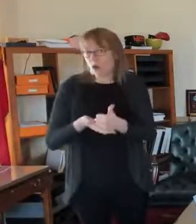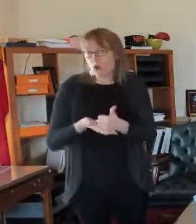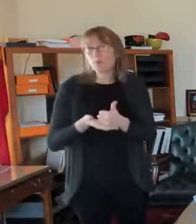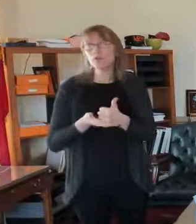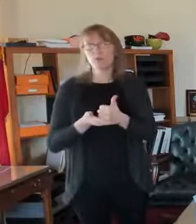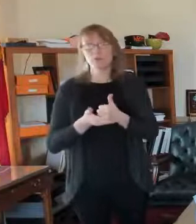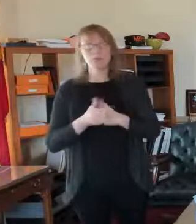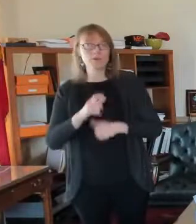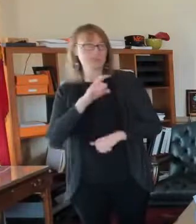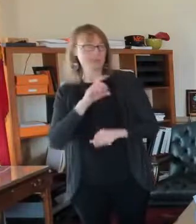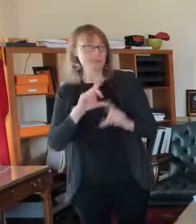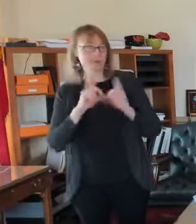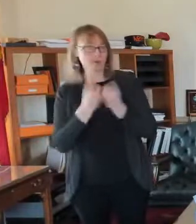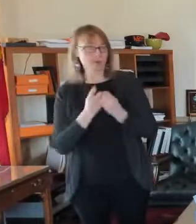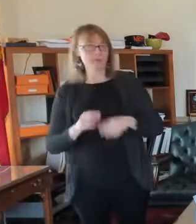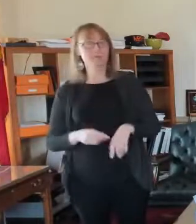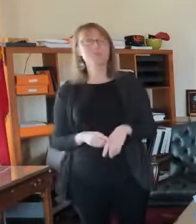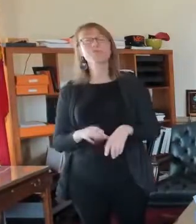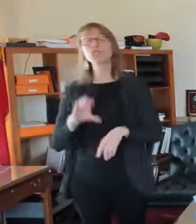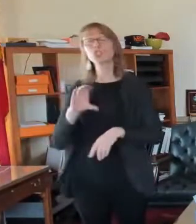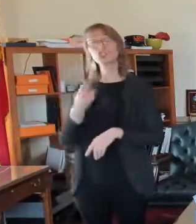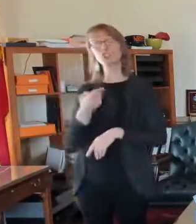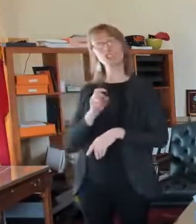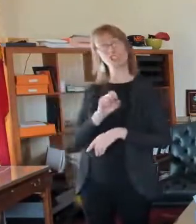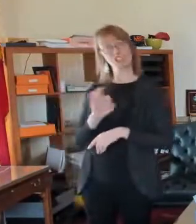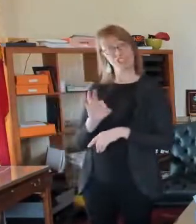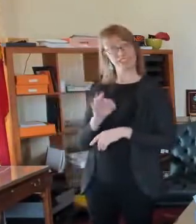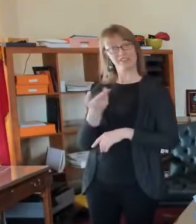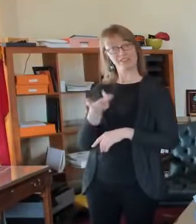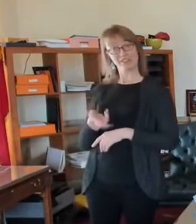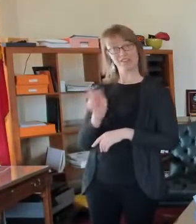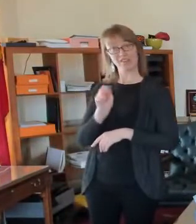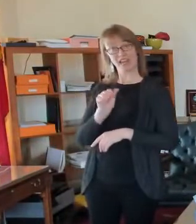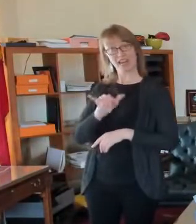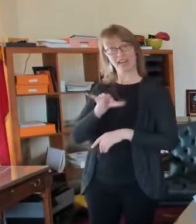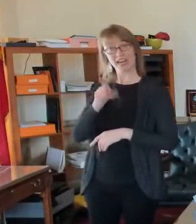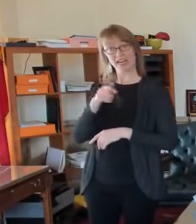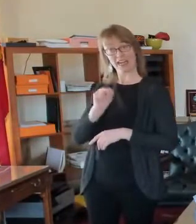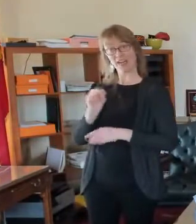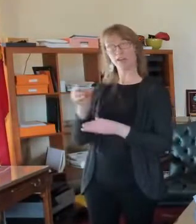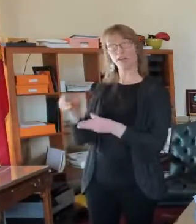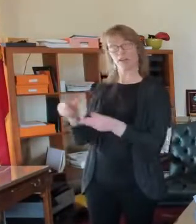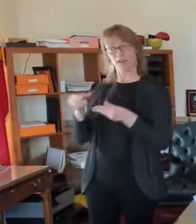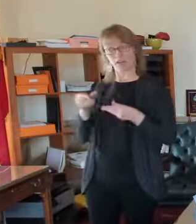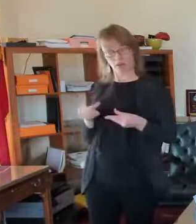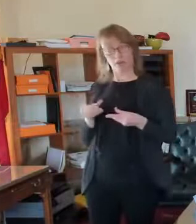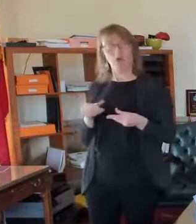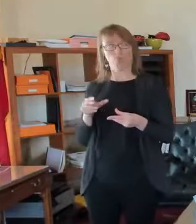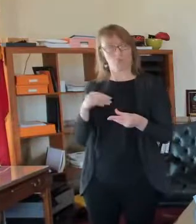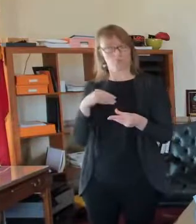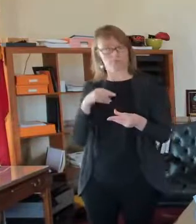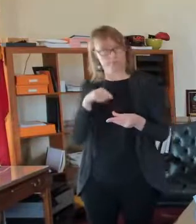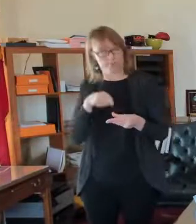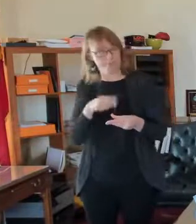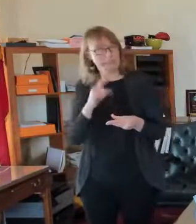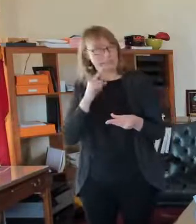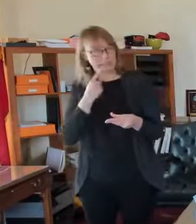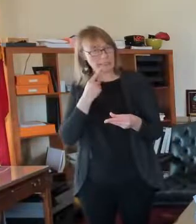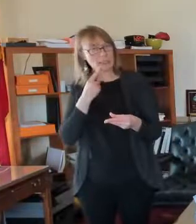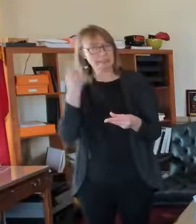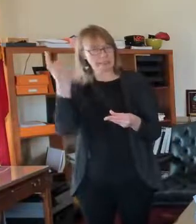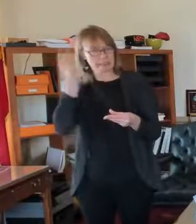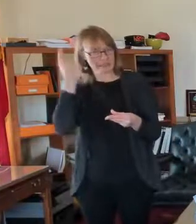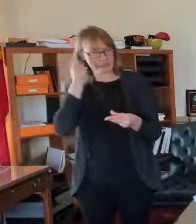chief Hayden has taken this report extremely seriously. He's assigned a group of, uh, senior